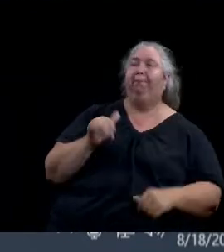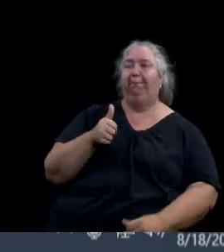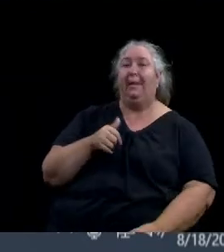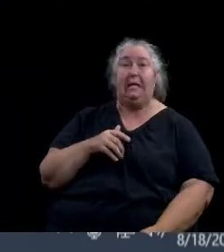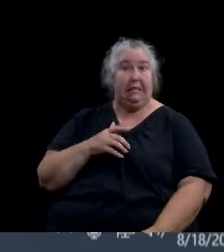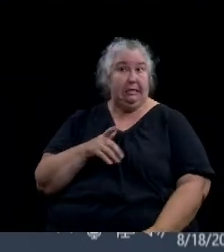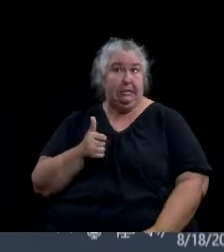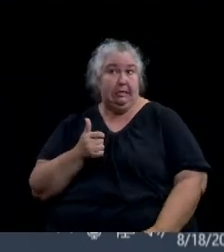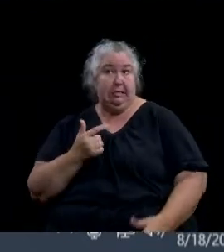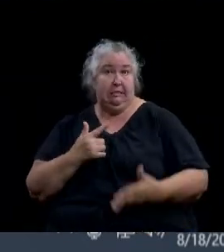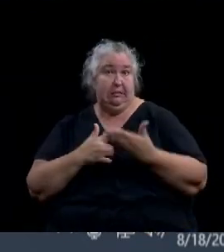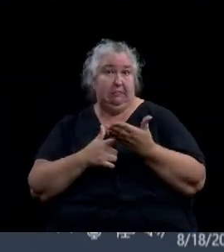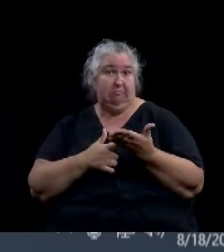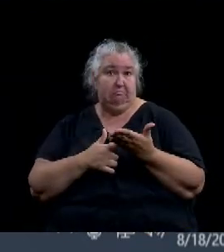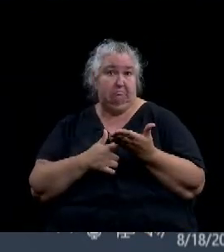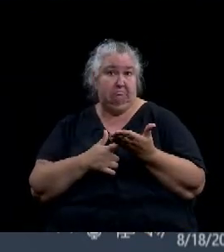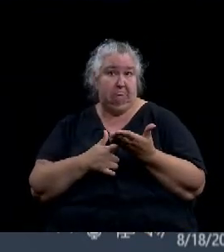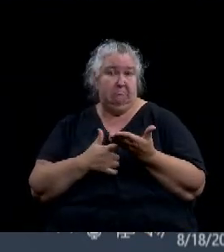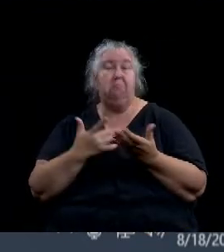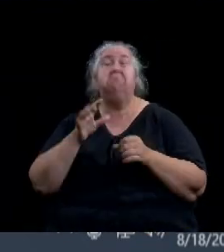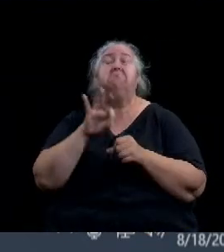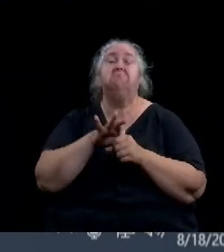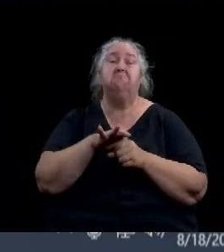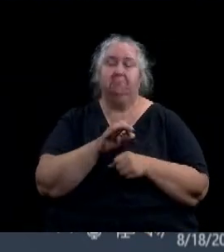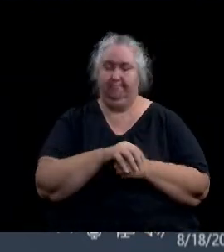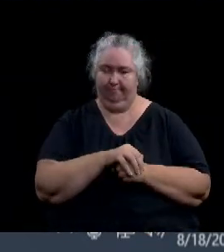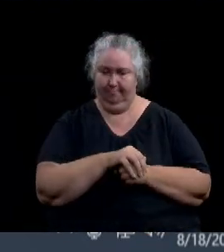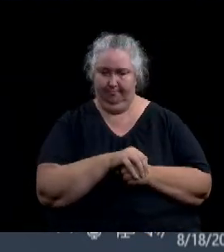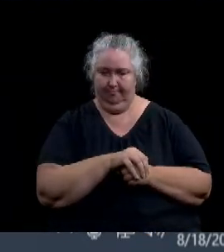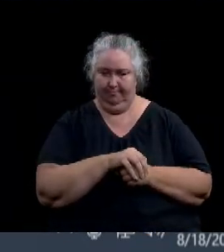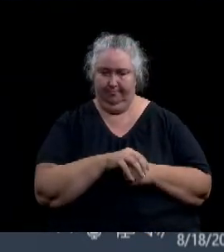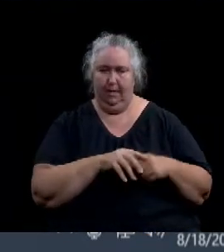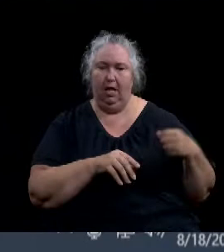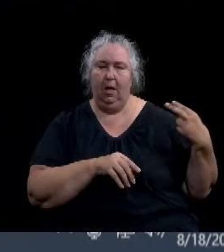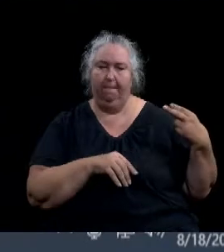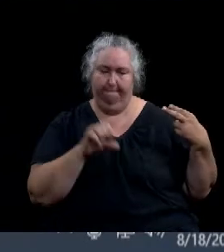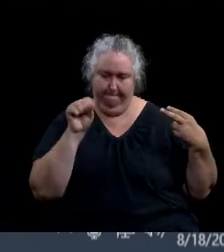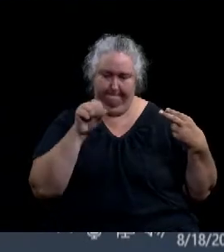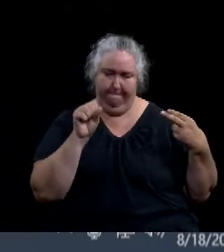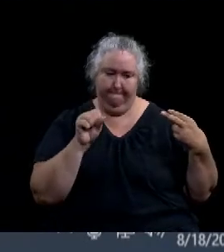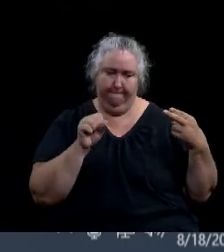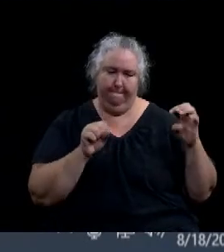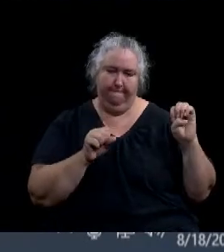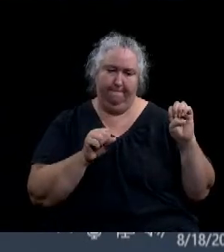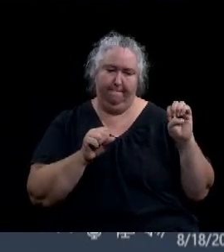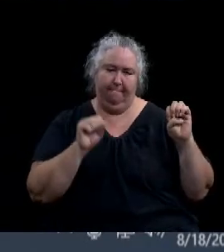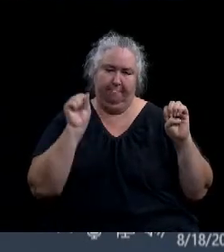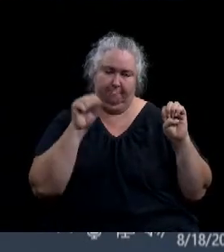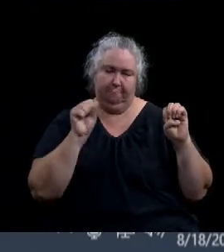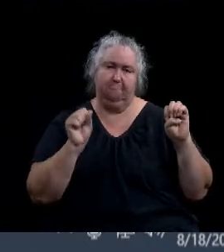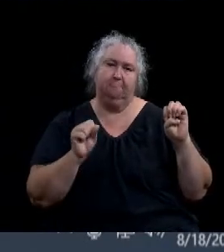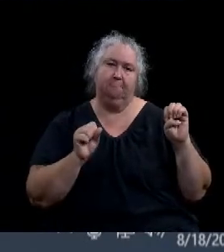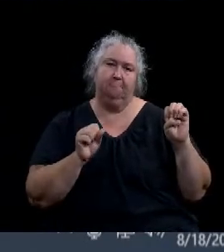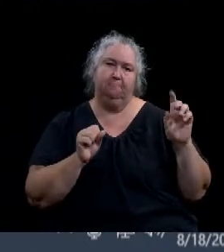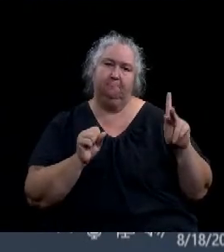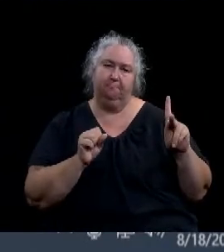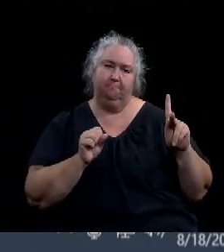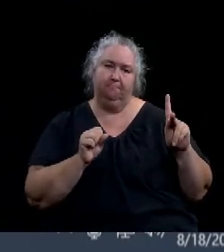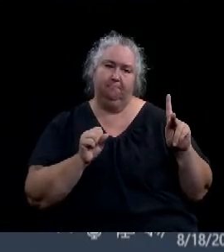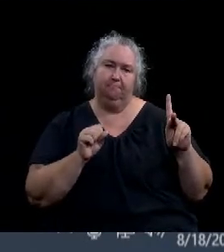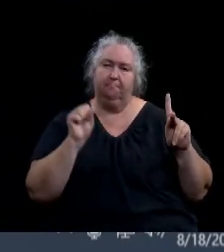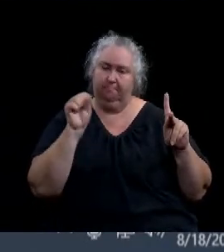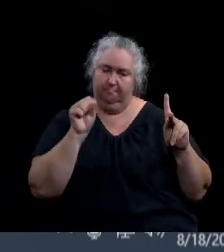Holmes? Aye. Ewing? Yes. Kennard? Yes. Savito? Yes.